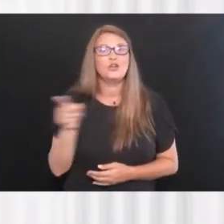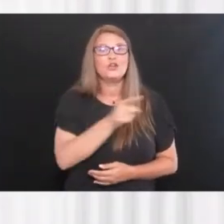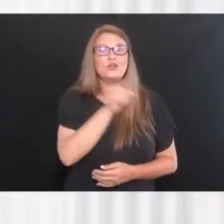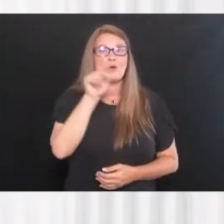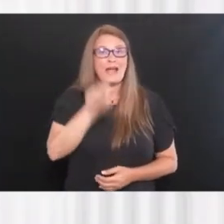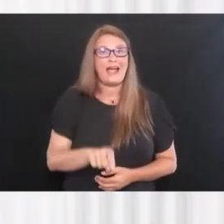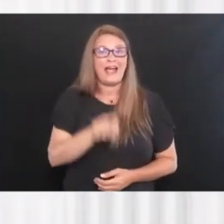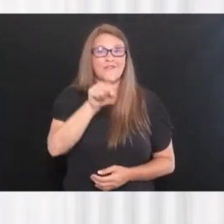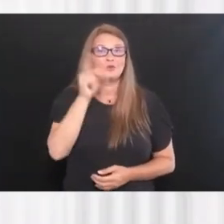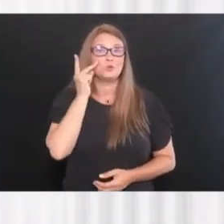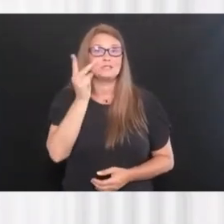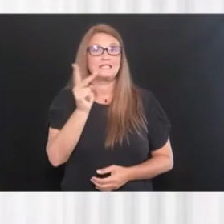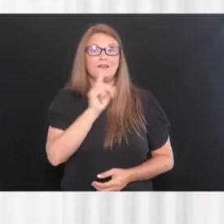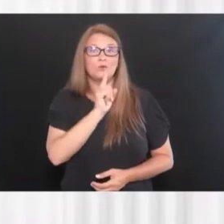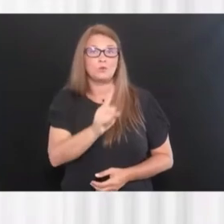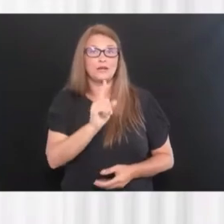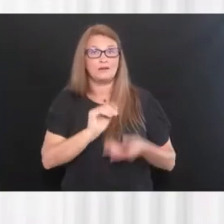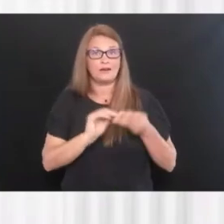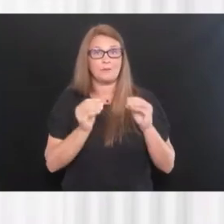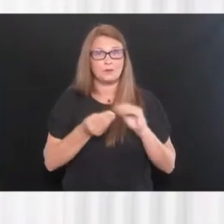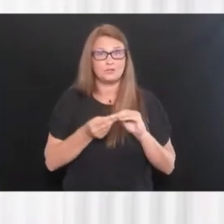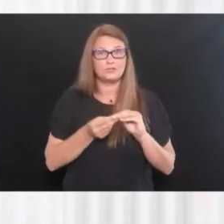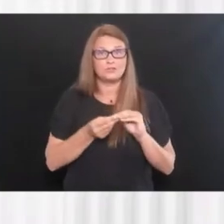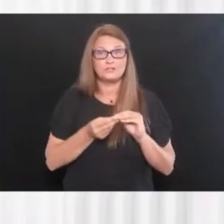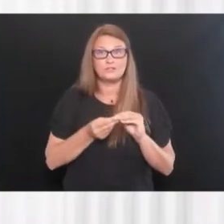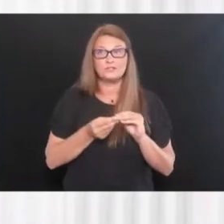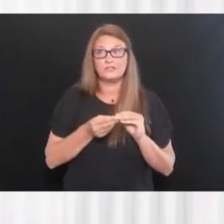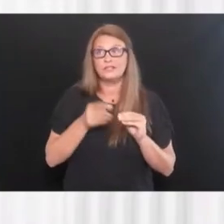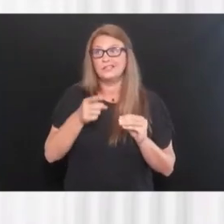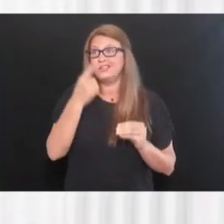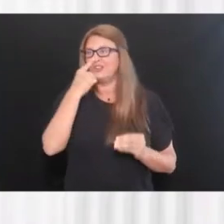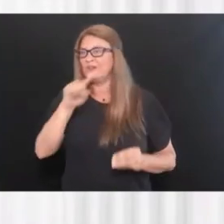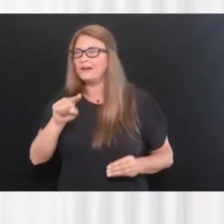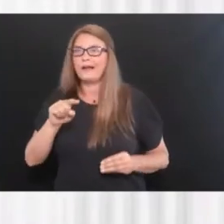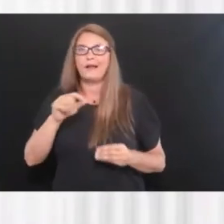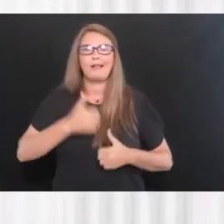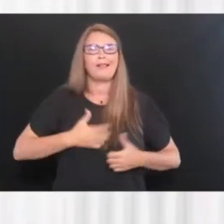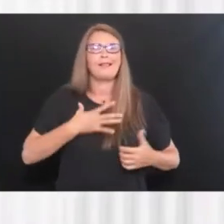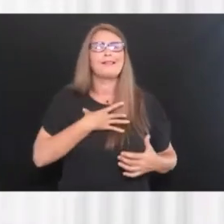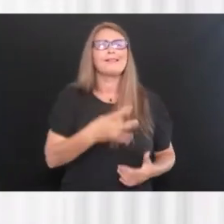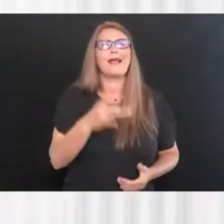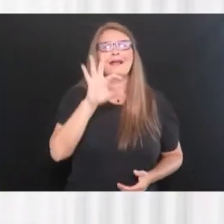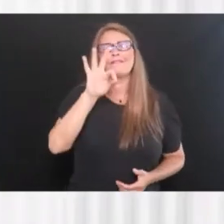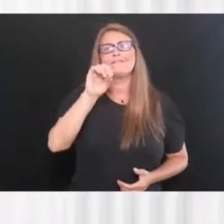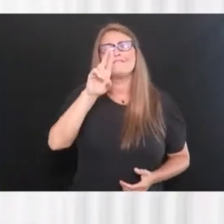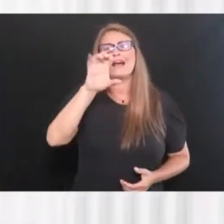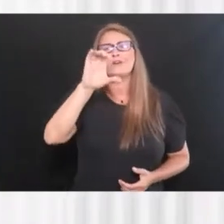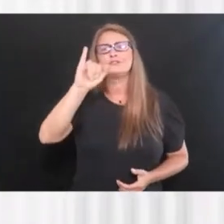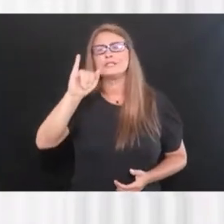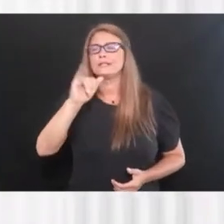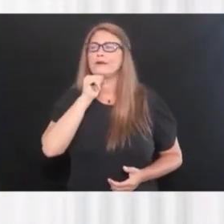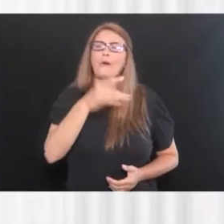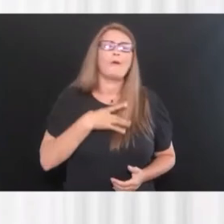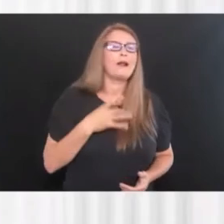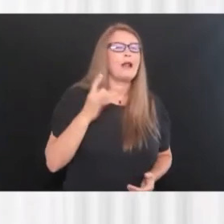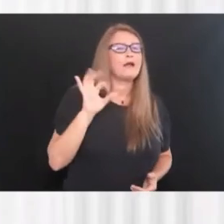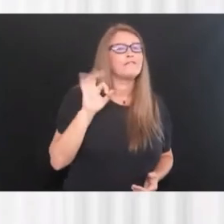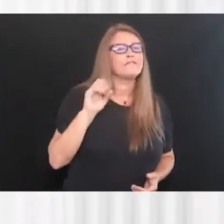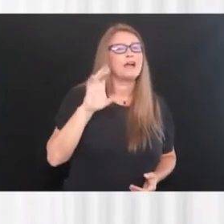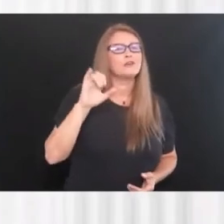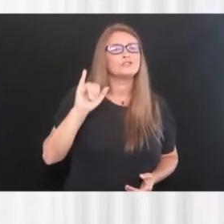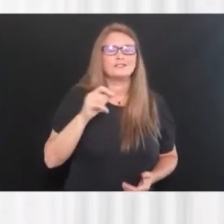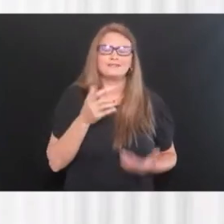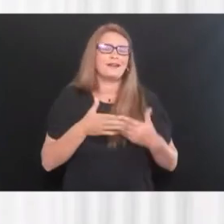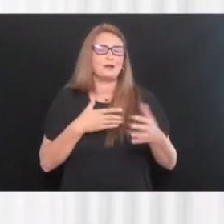look at the real numbers, whether you, you like Fauci, don't like Fauci, whatever the vaccines are working. So when they come to me and say, doc, what